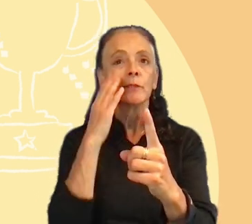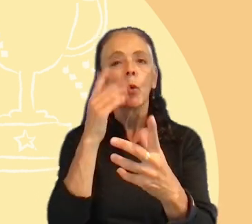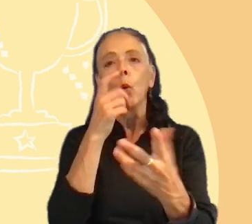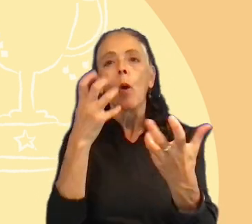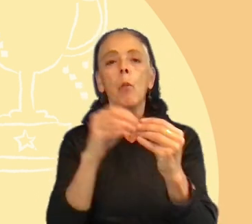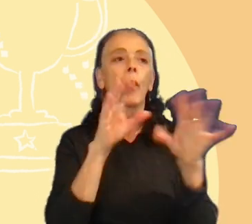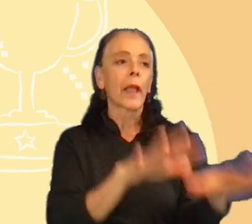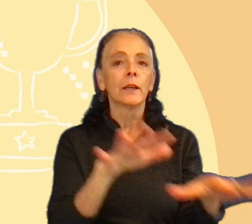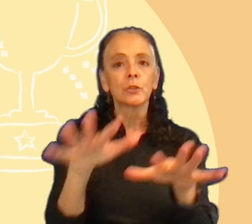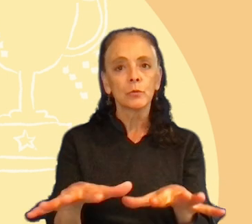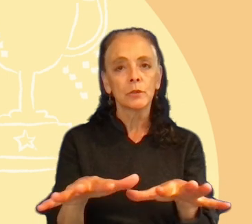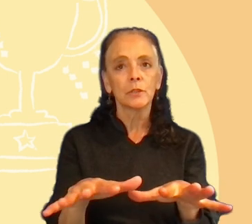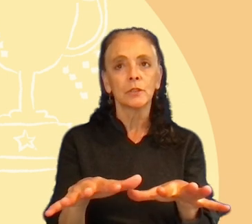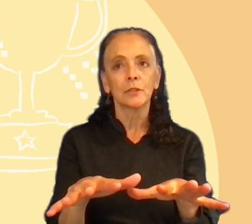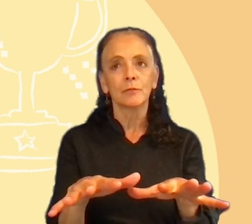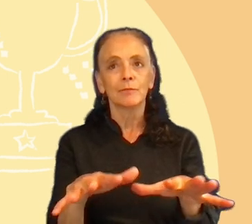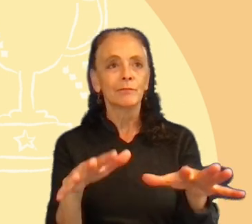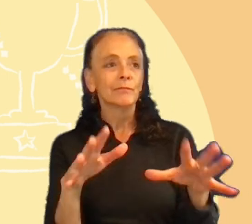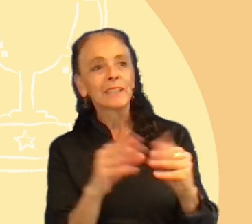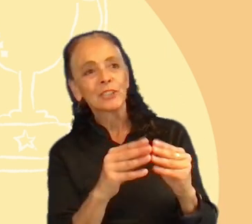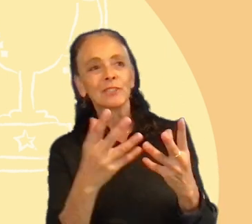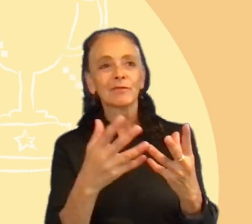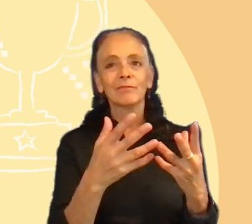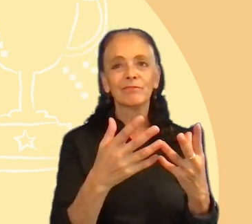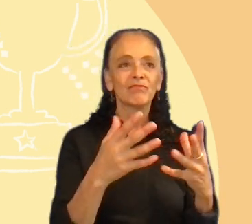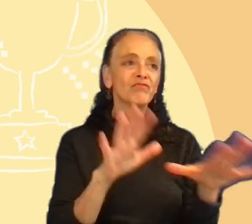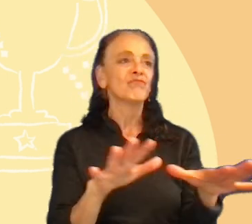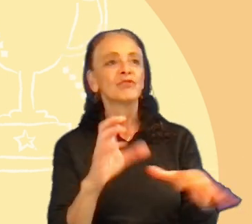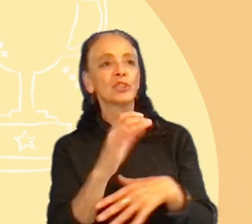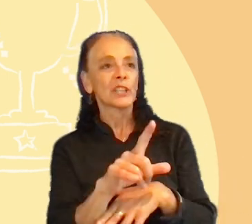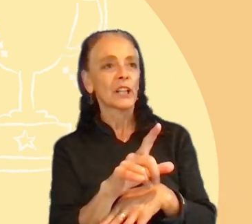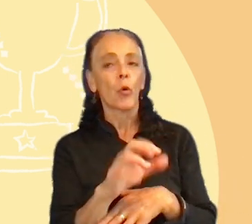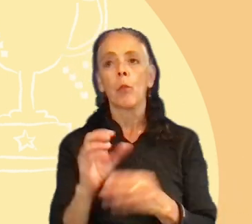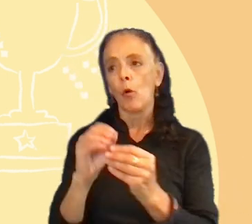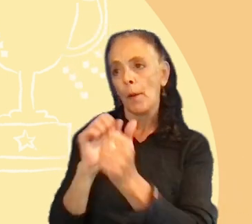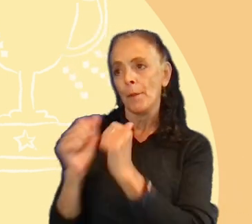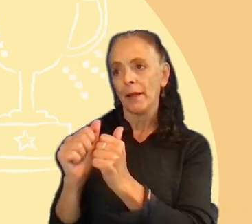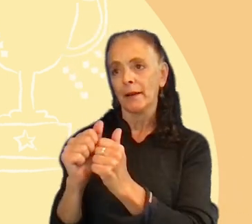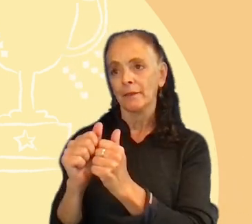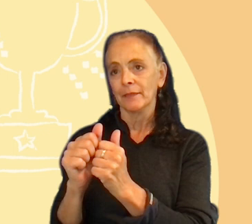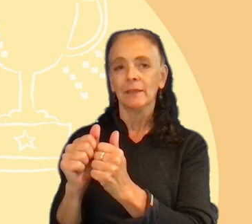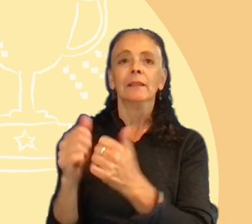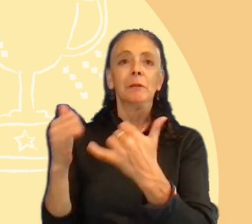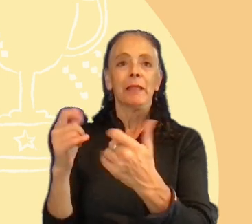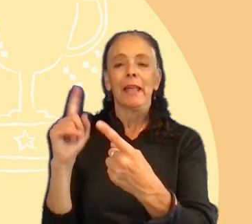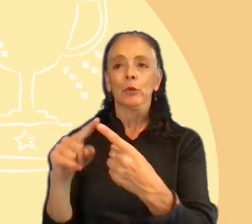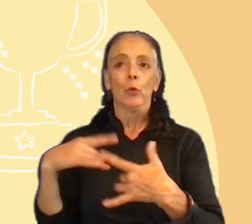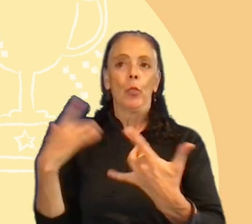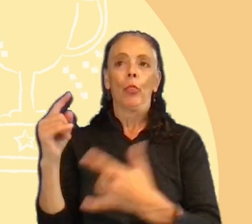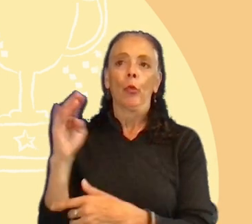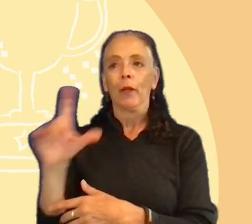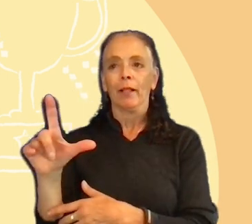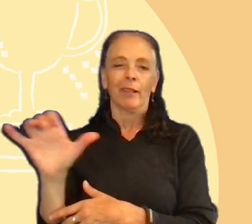casual session, place to chill, or a competitive session, place to thrill, as I explained